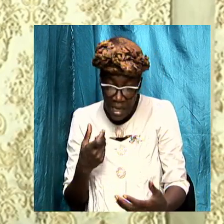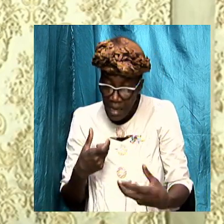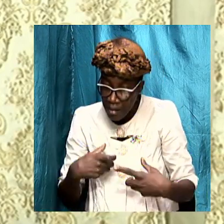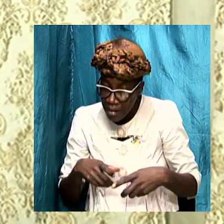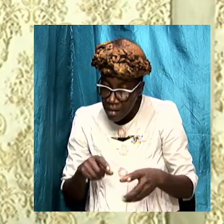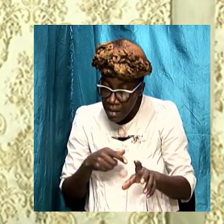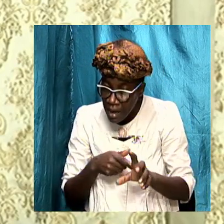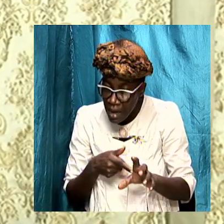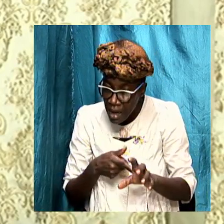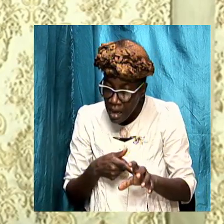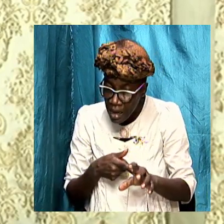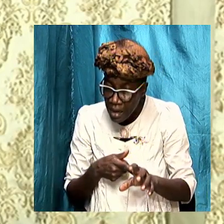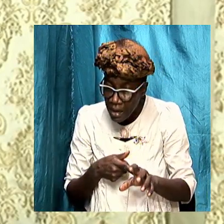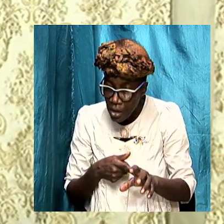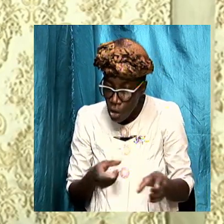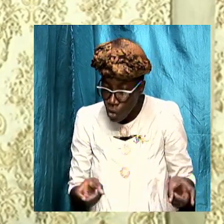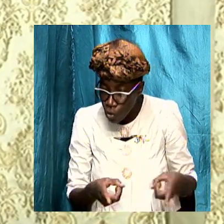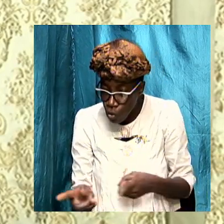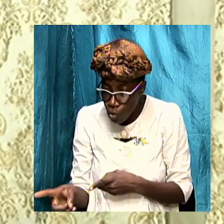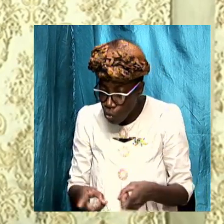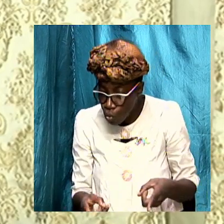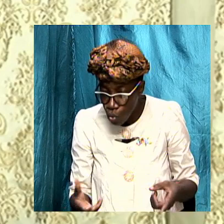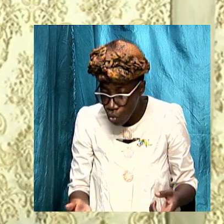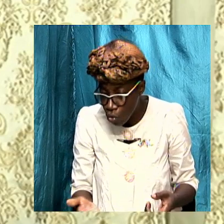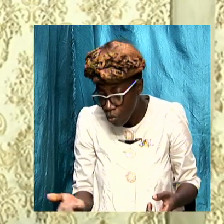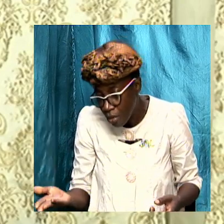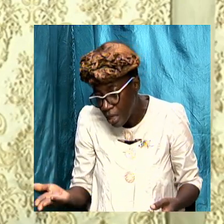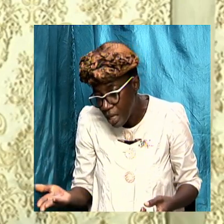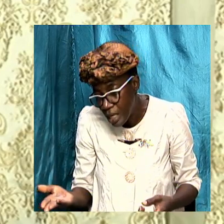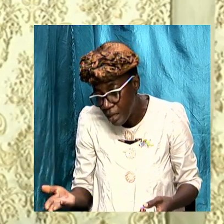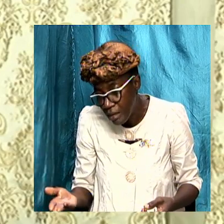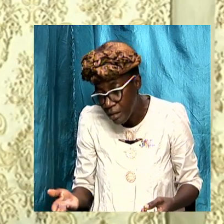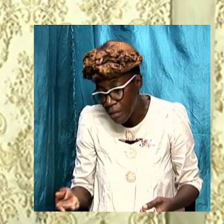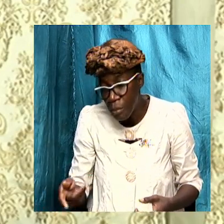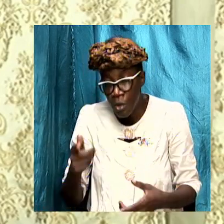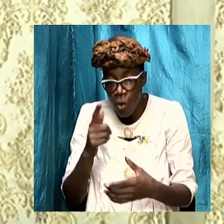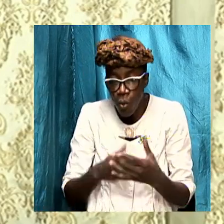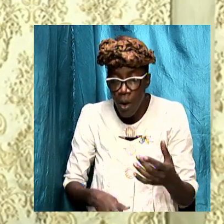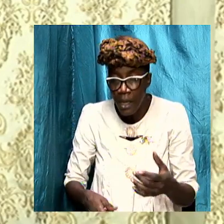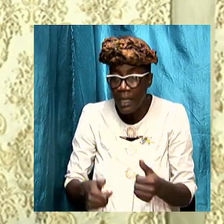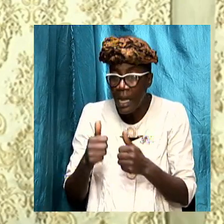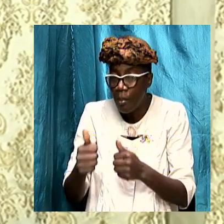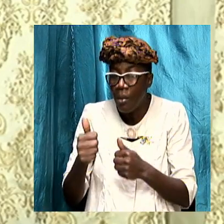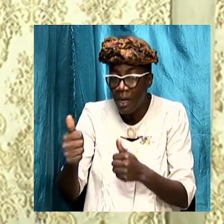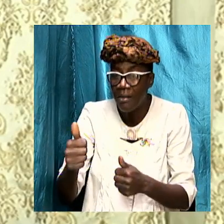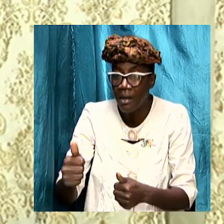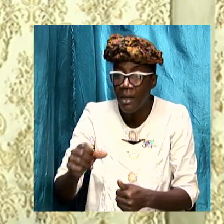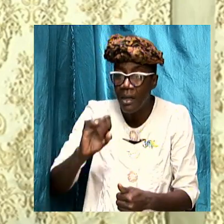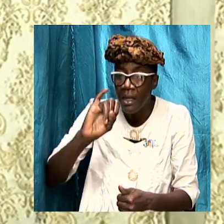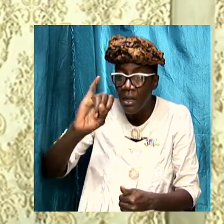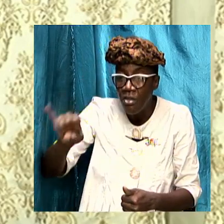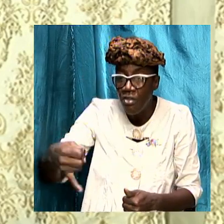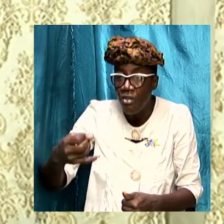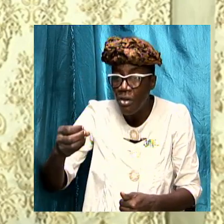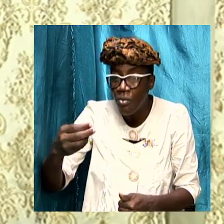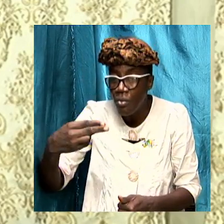how authentic the apostle John was he was the last remaining apostle at this time at the